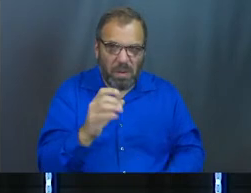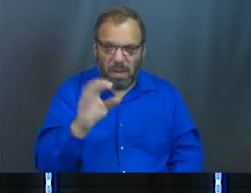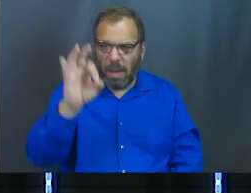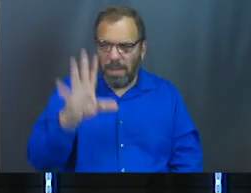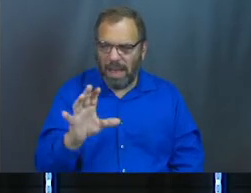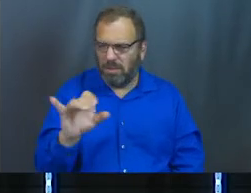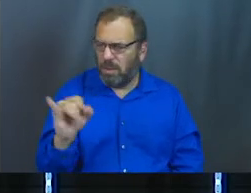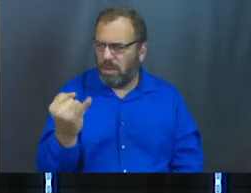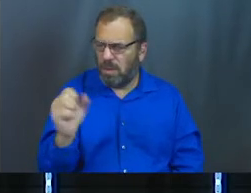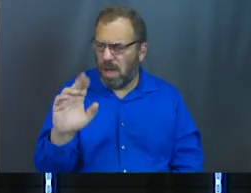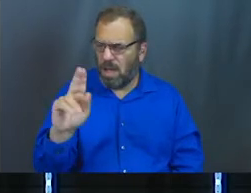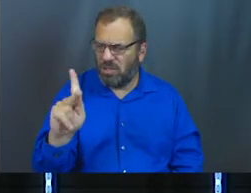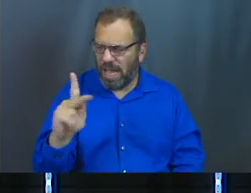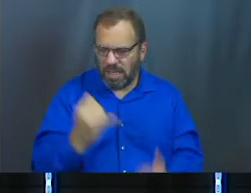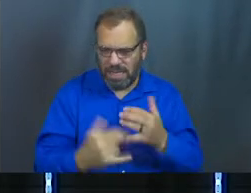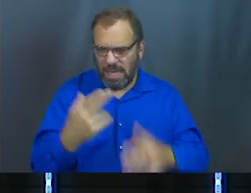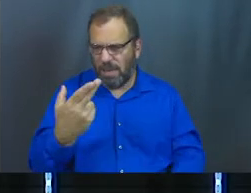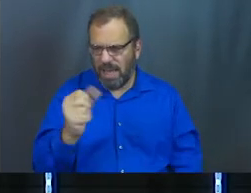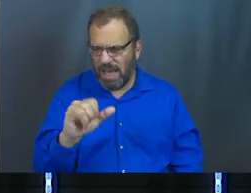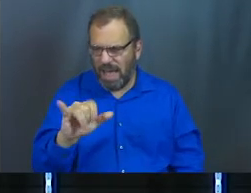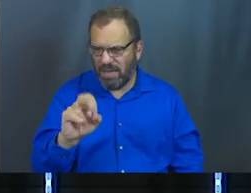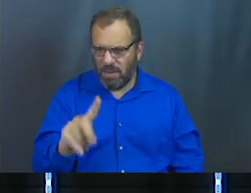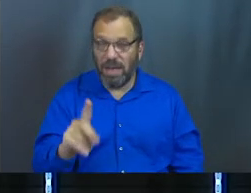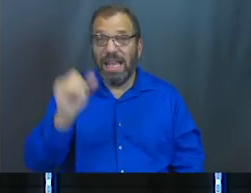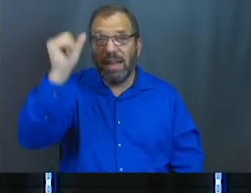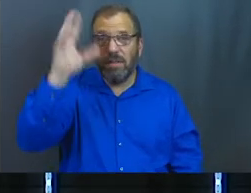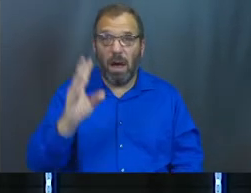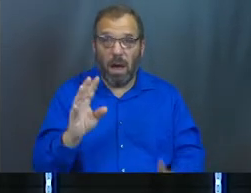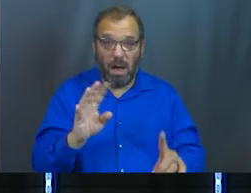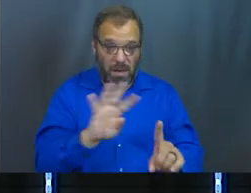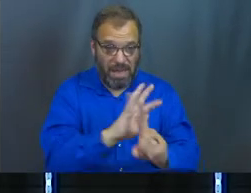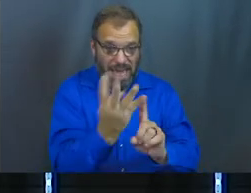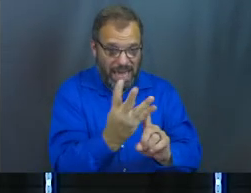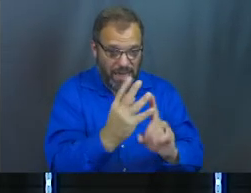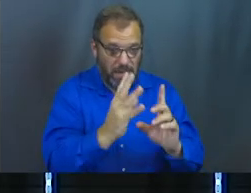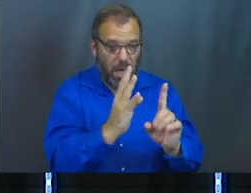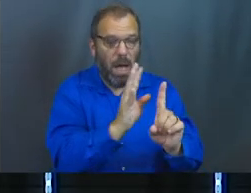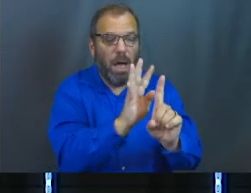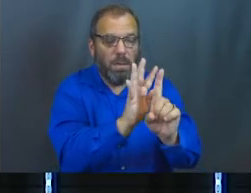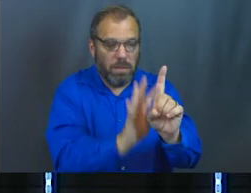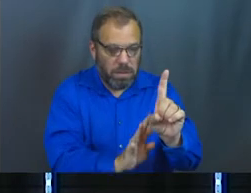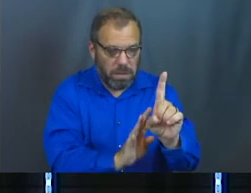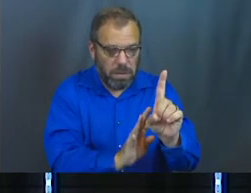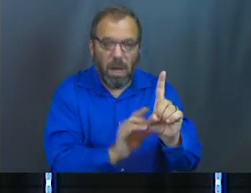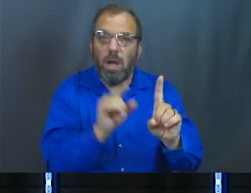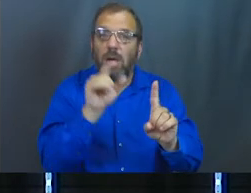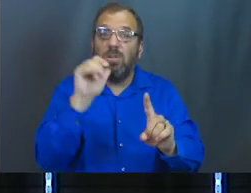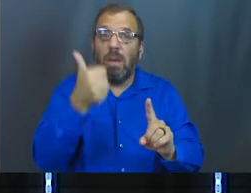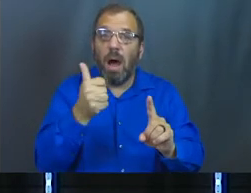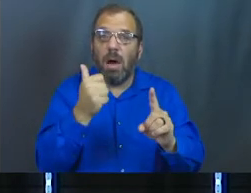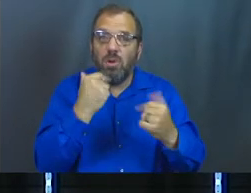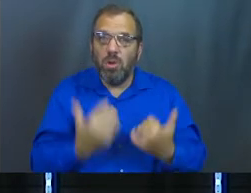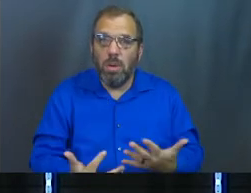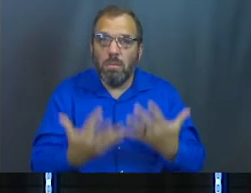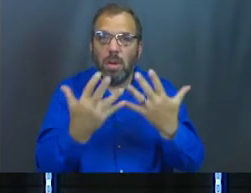Jack Hayford one time said, he said, if God had lowered the hedge completely, we would all be cinders tomorrow.